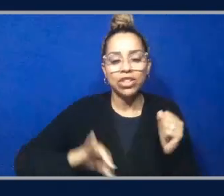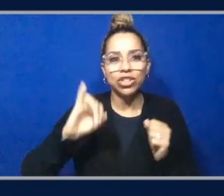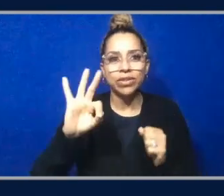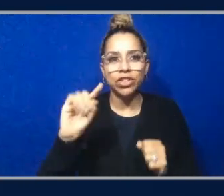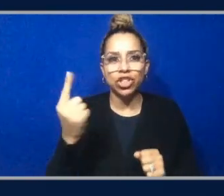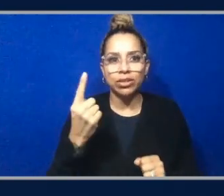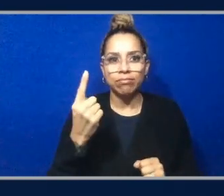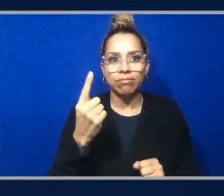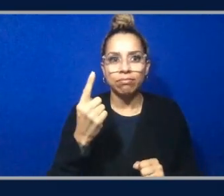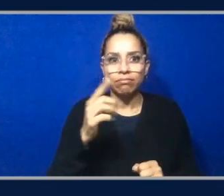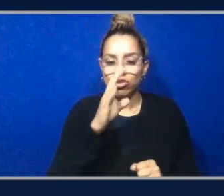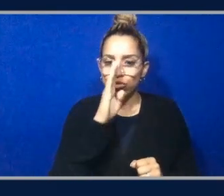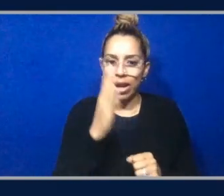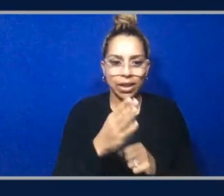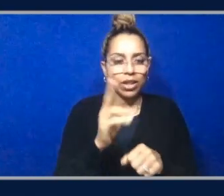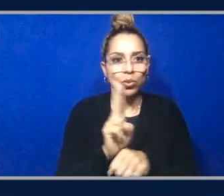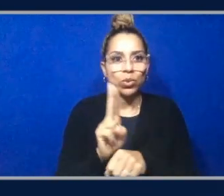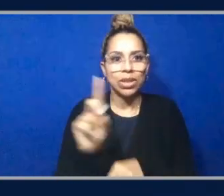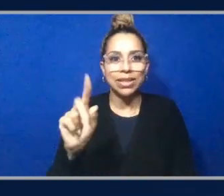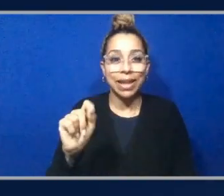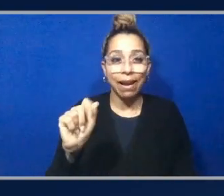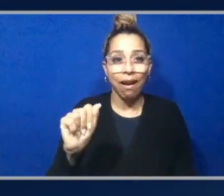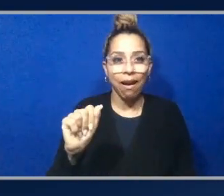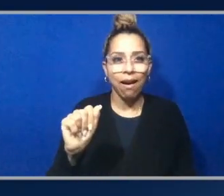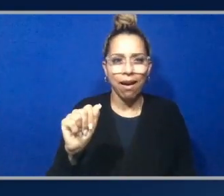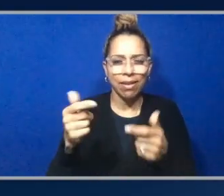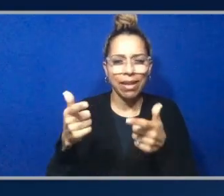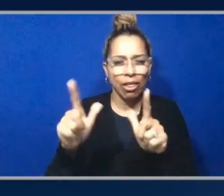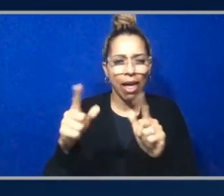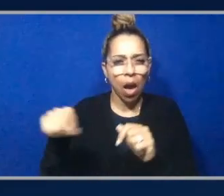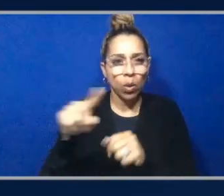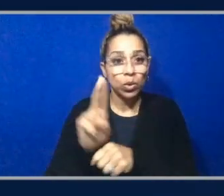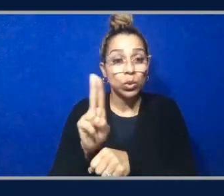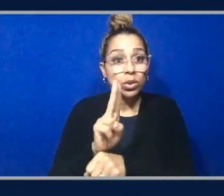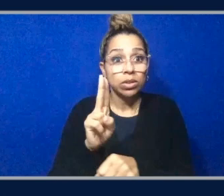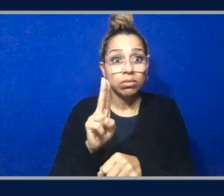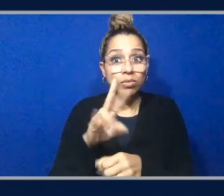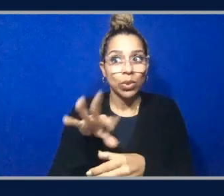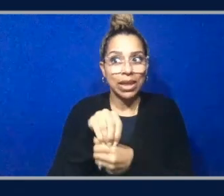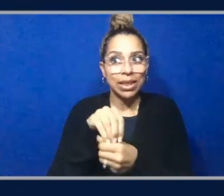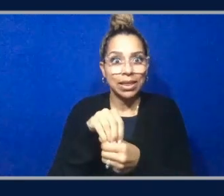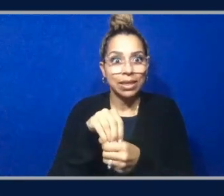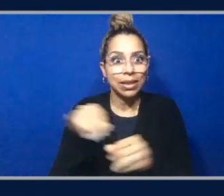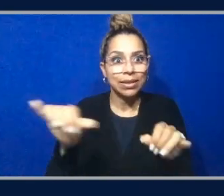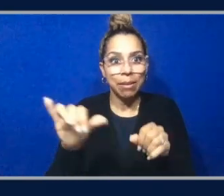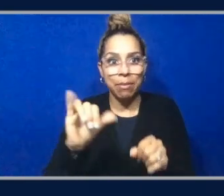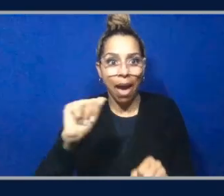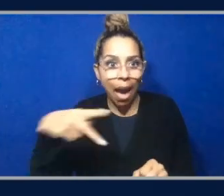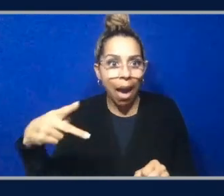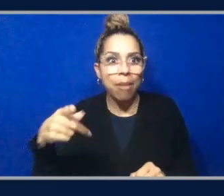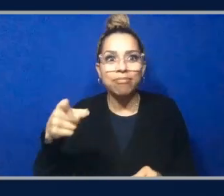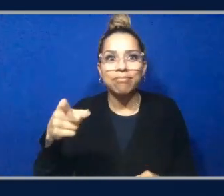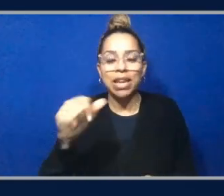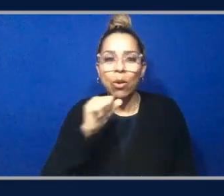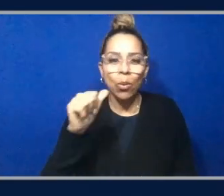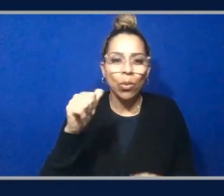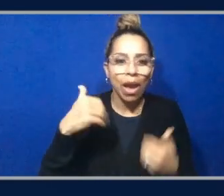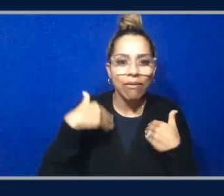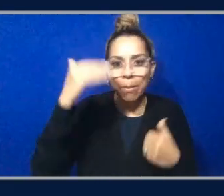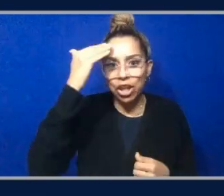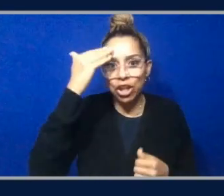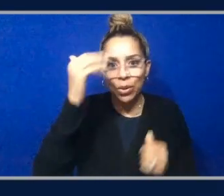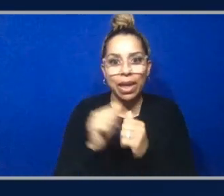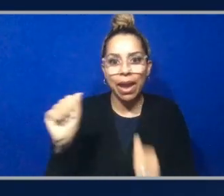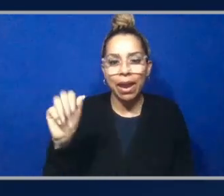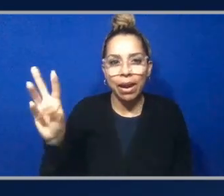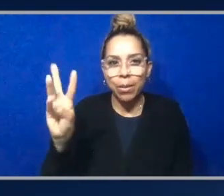the data that they're authorized to work with within the same applications again that they use today they don't have familiarity with aws and s3 they don't